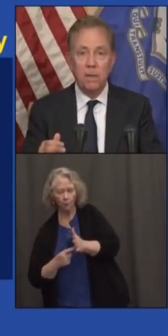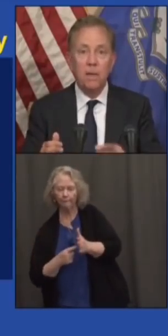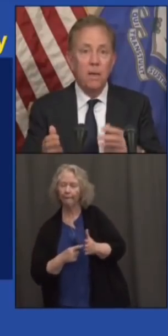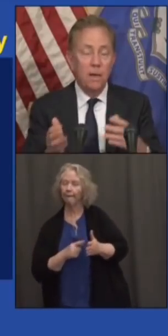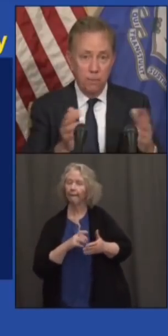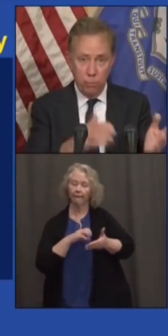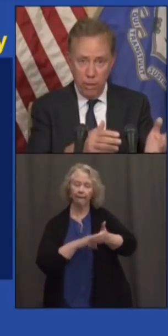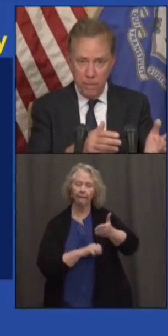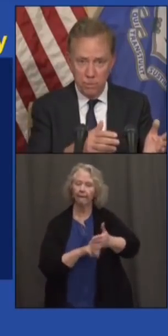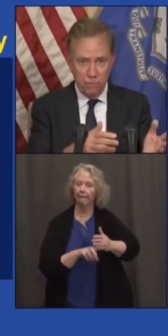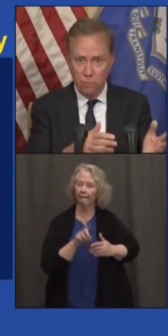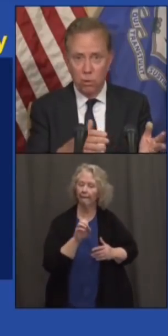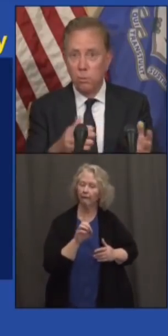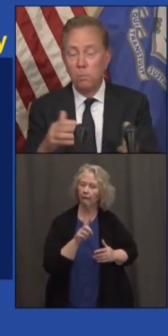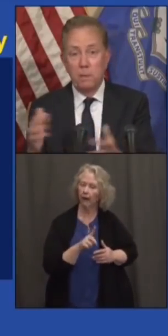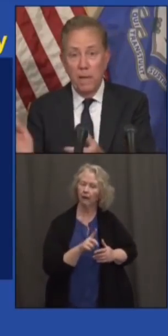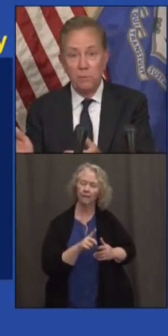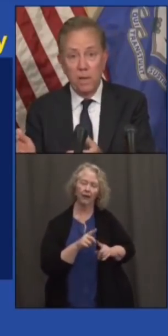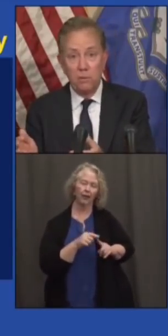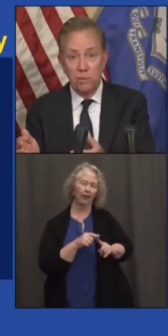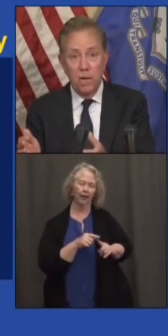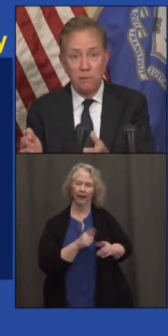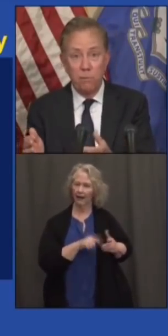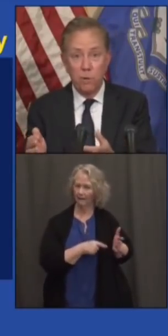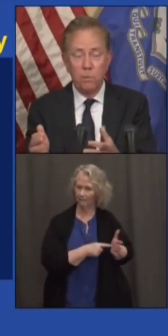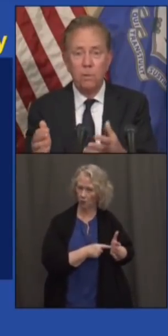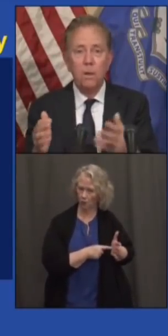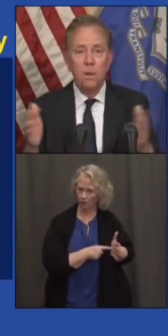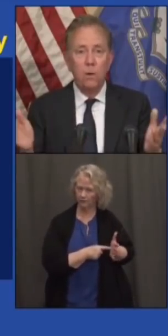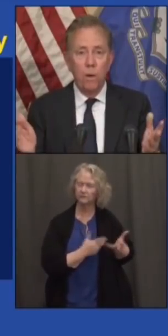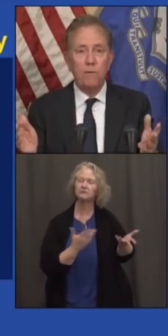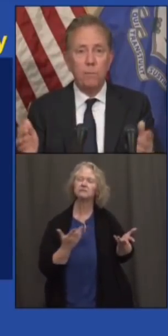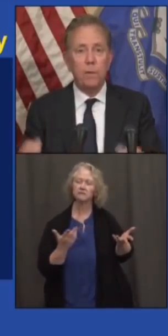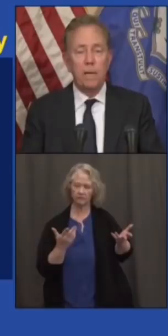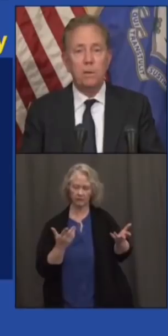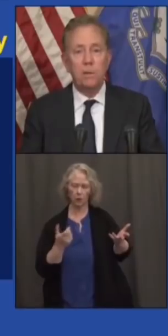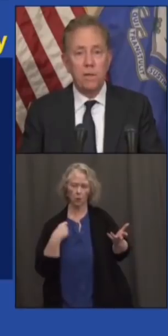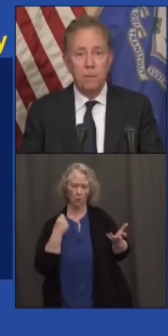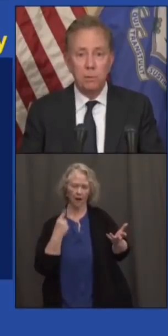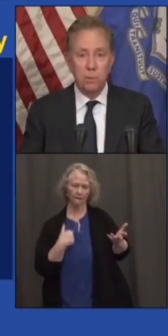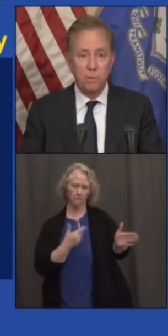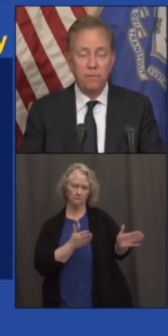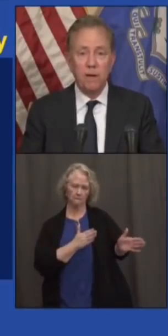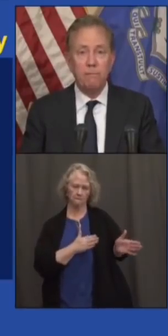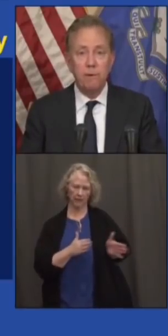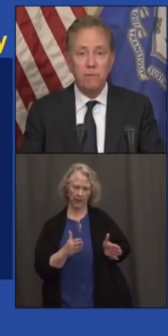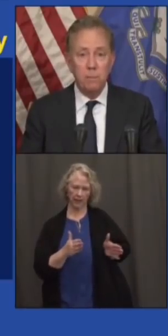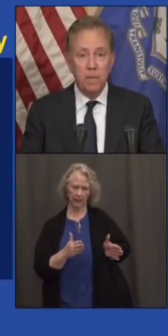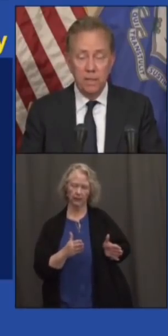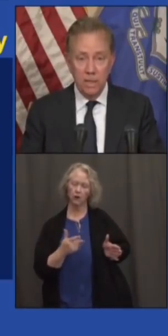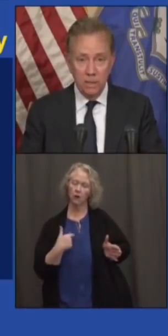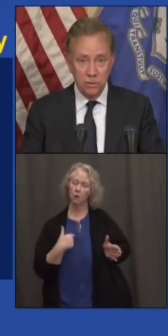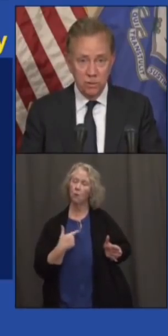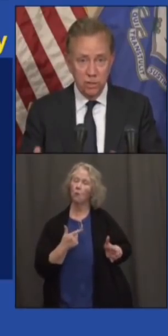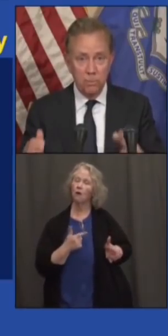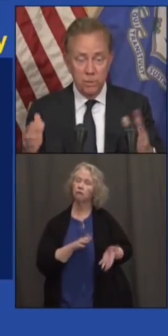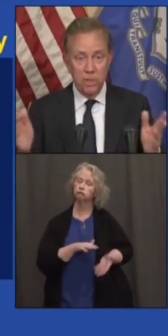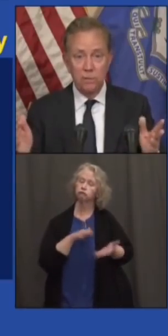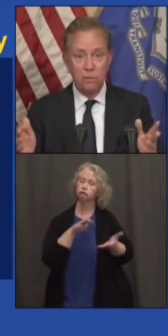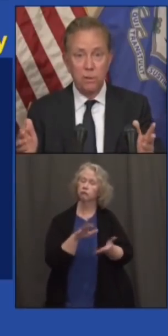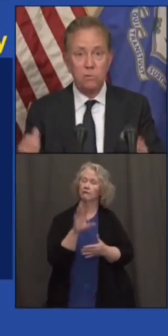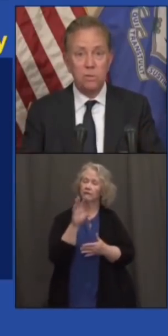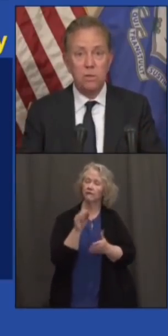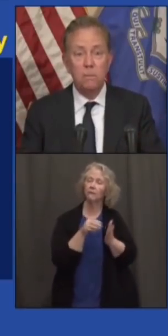that can make the premiums affordable, but the health care is not affordable. We have a plan on the table to provide $50 million in